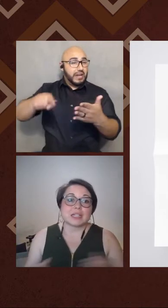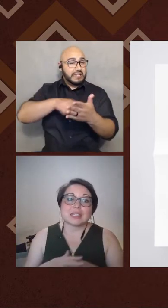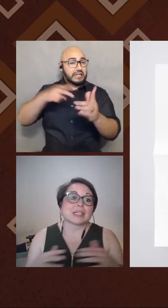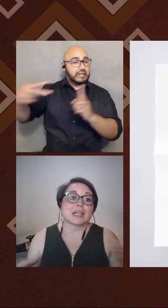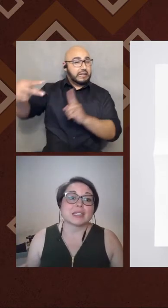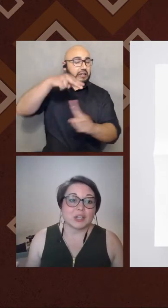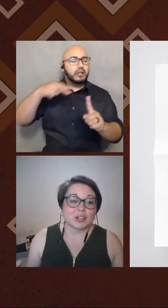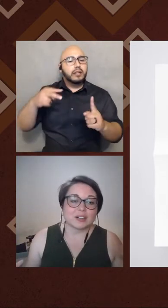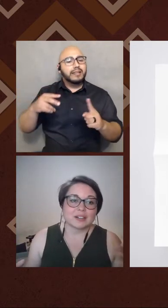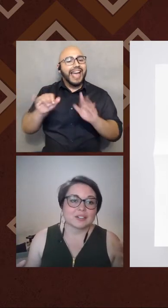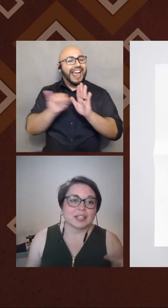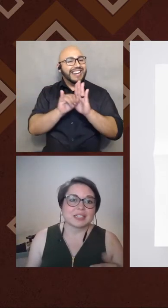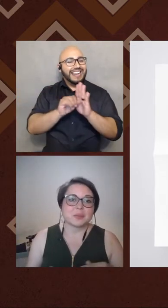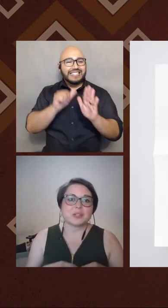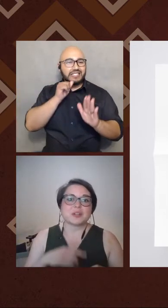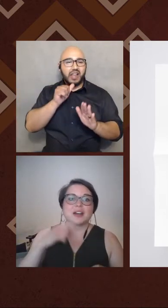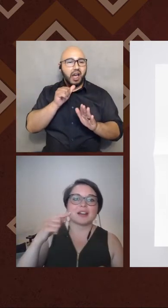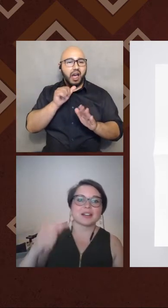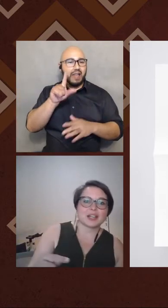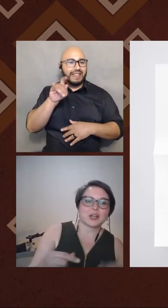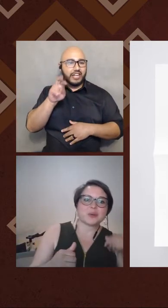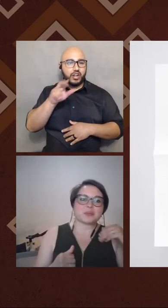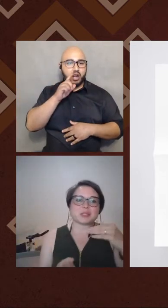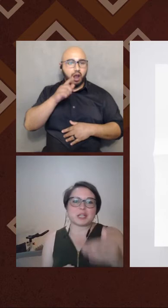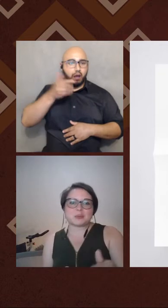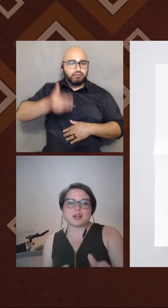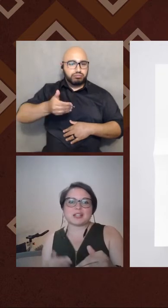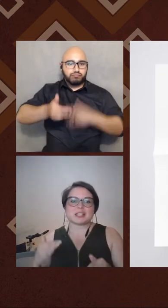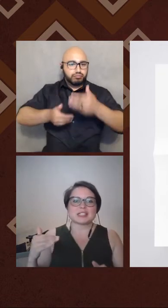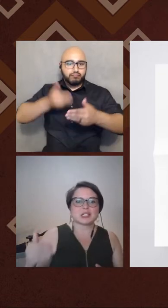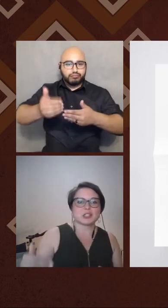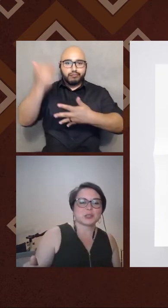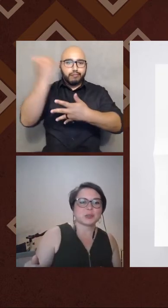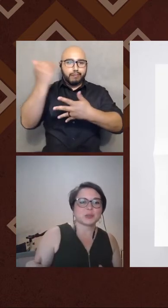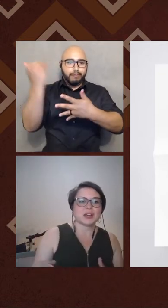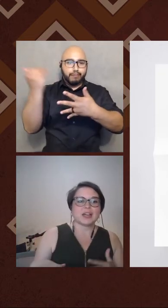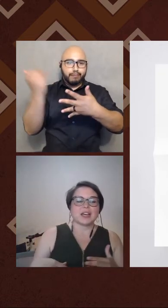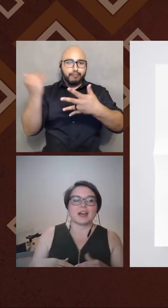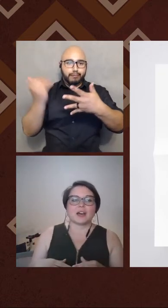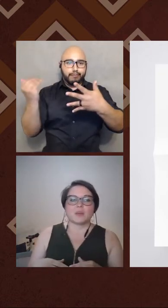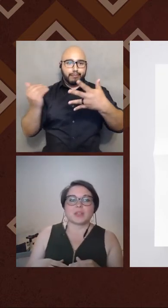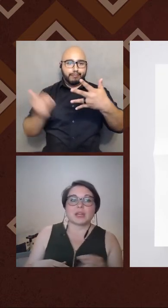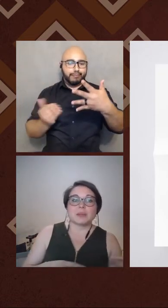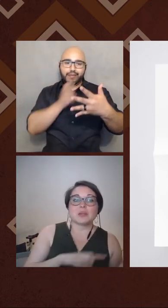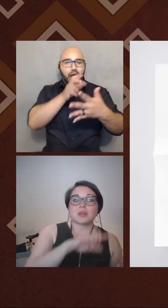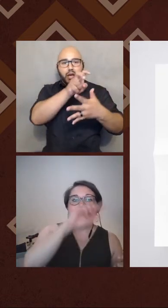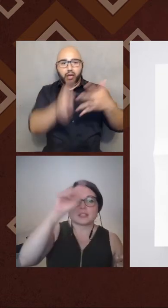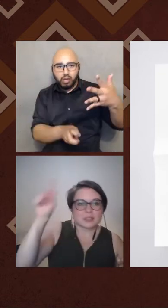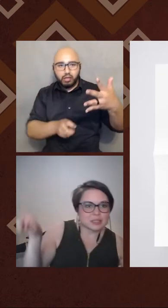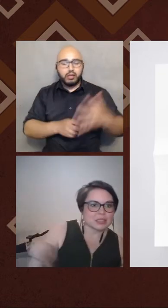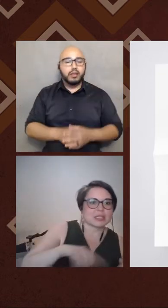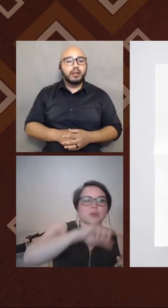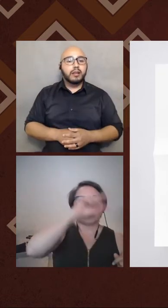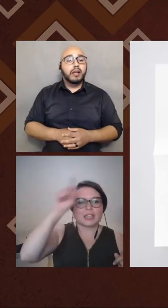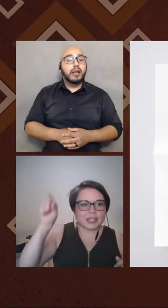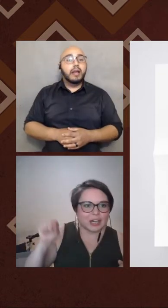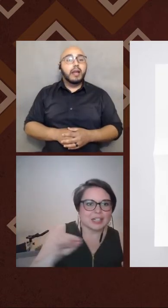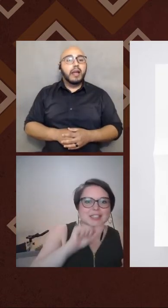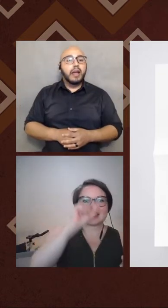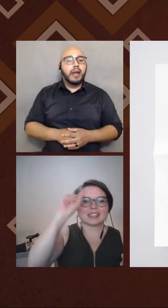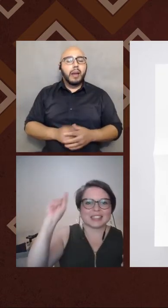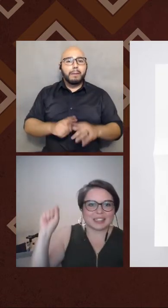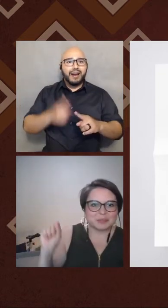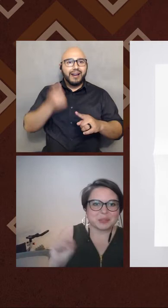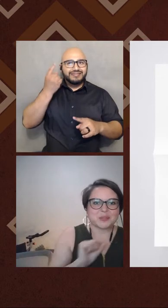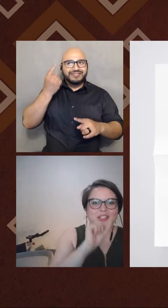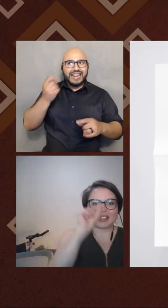it, identity is not linear, right? That we do not kind of go from stage one to stage two, um, that in many ways we're like